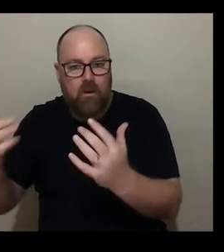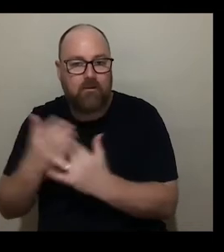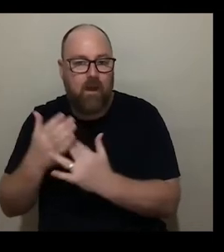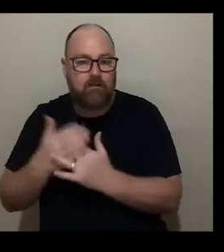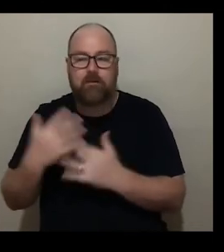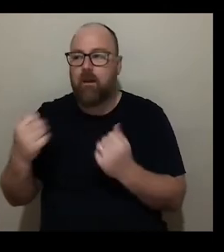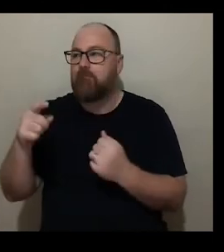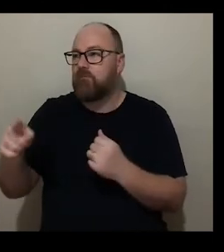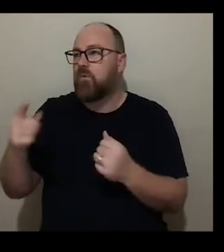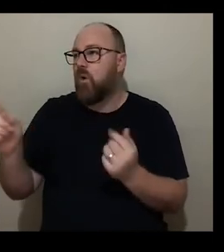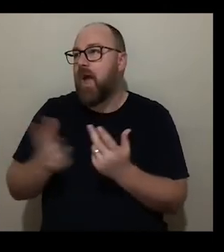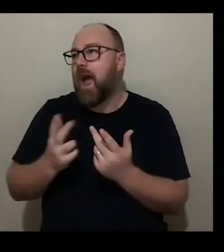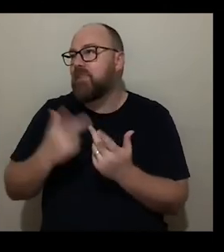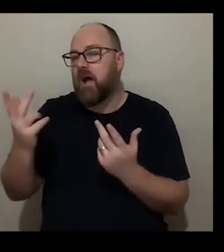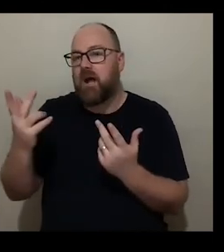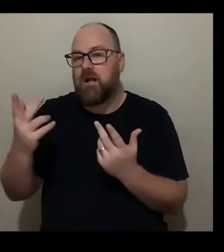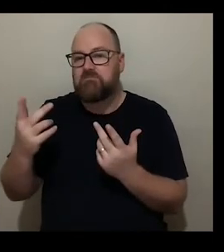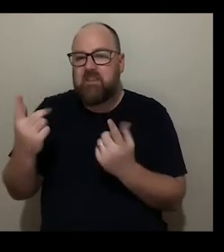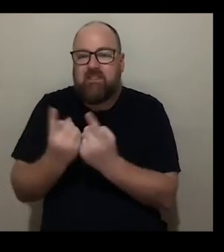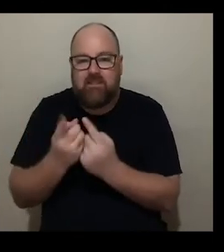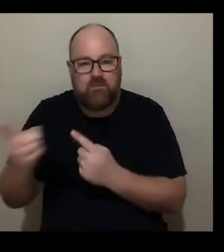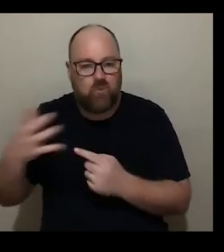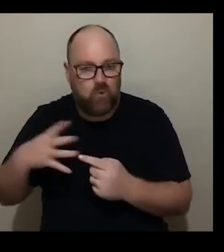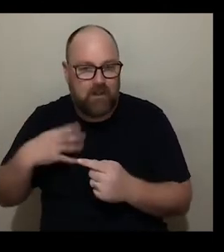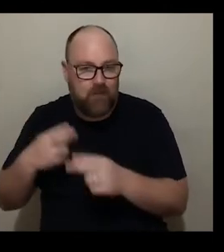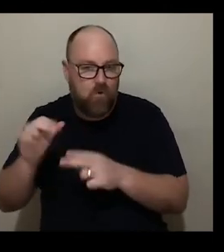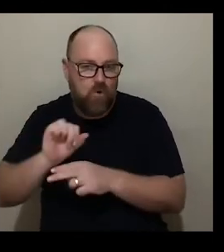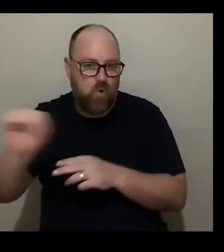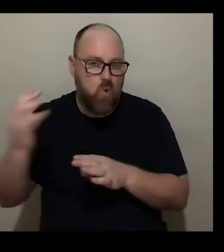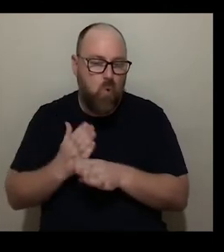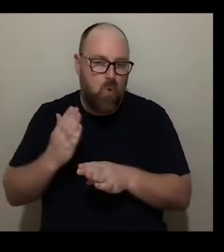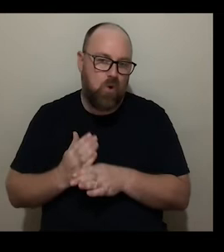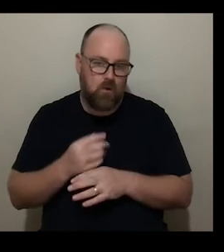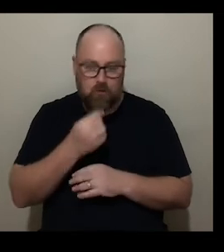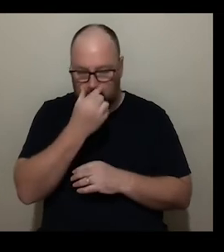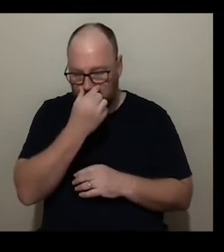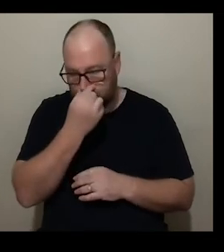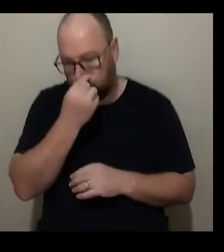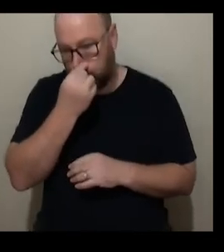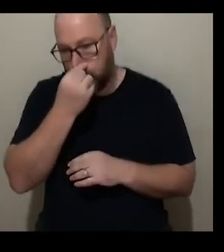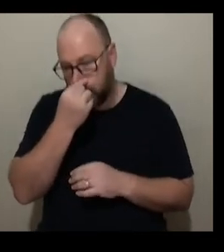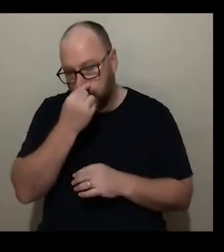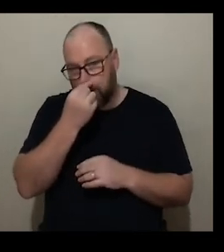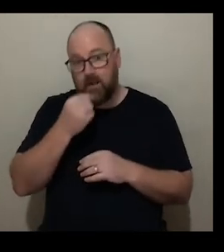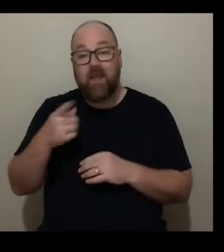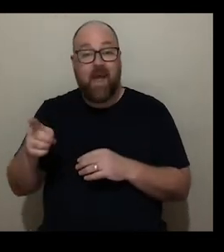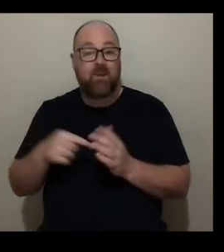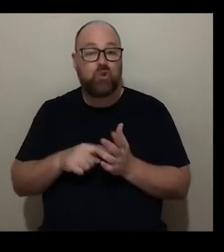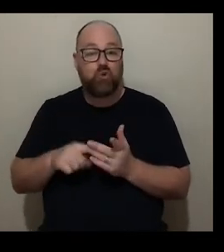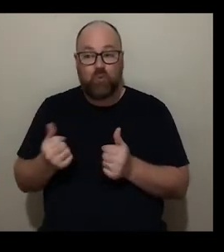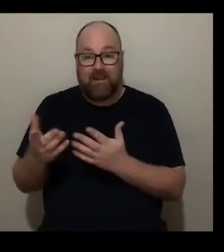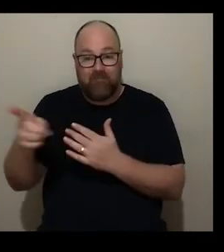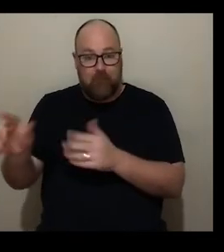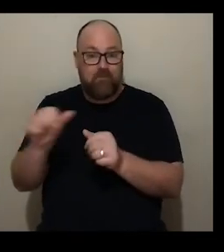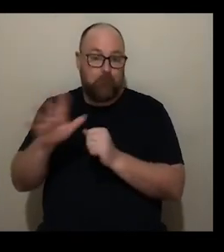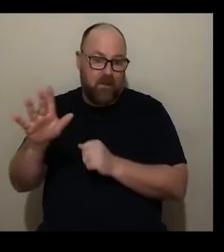is the um what are the kind of practicalities potentially this year working with this partner that you may or may not have thought about and that's to give people